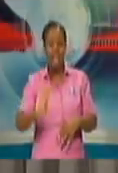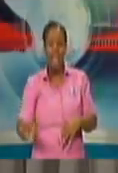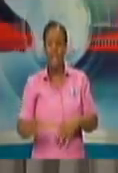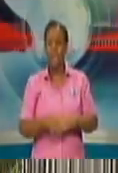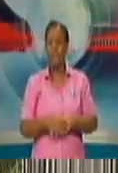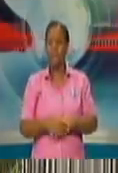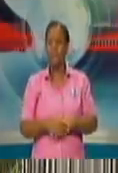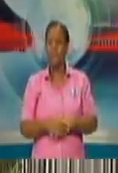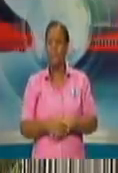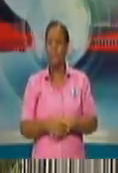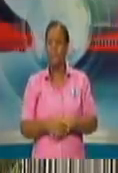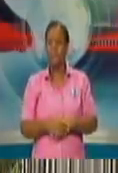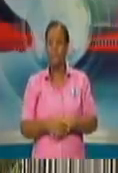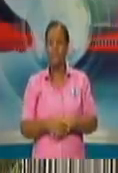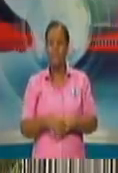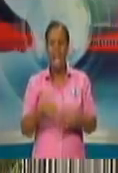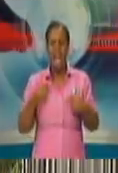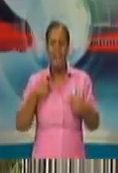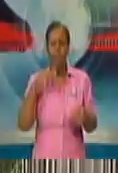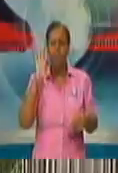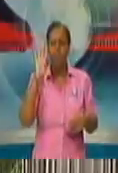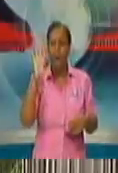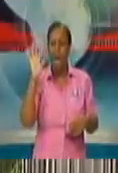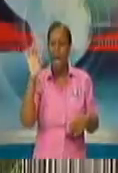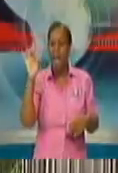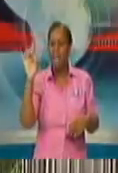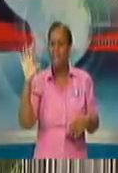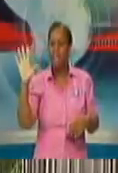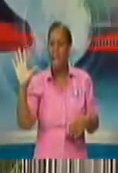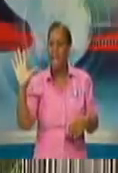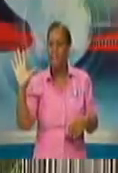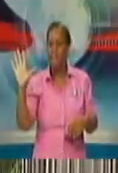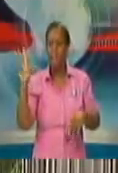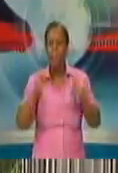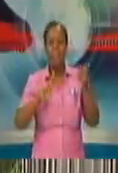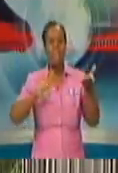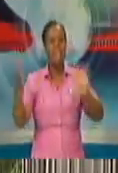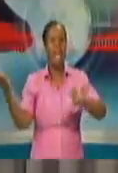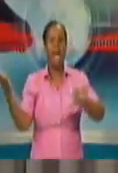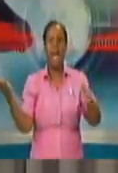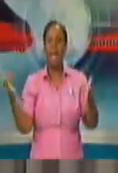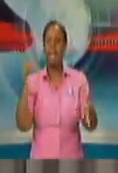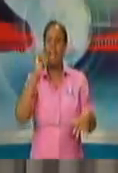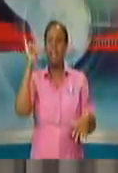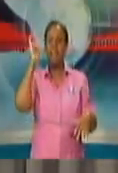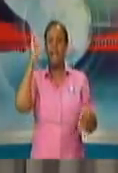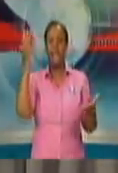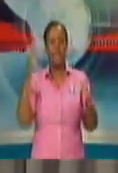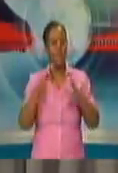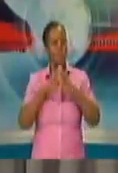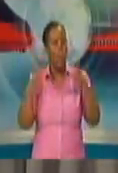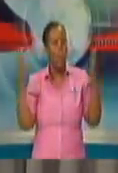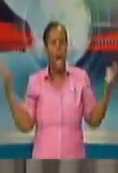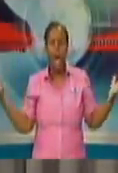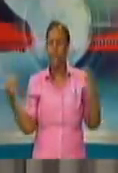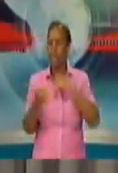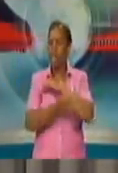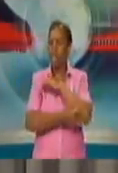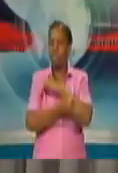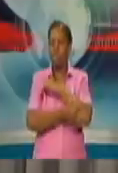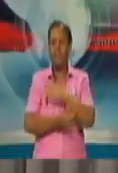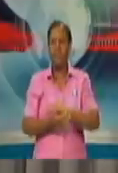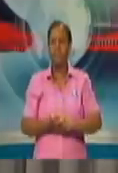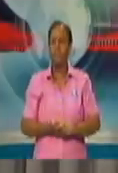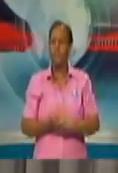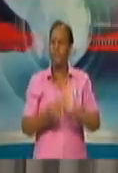485 deaths over the last 24 hours, and so on. So there are countries that have shown they've done